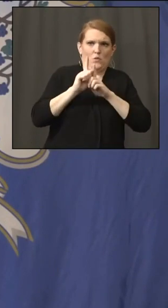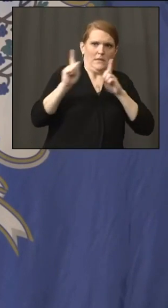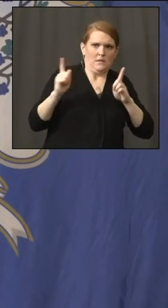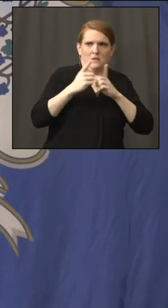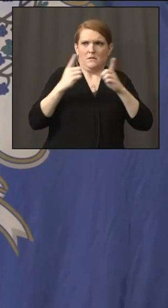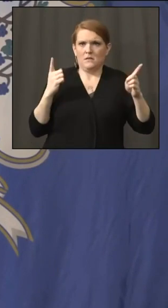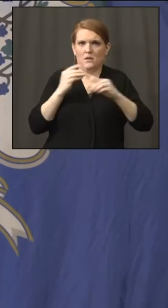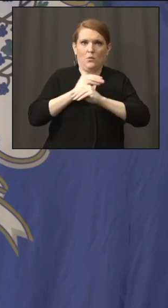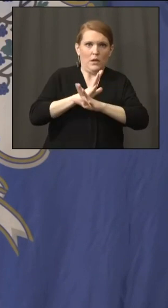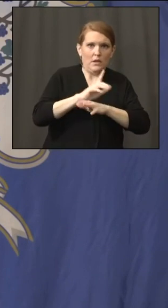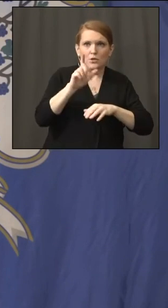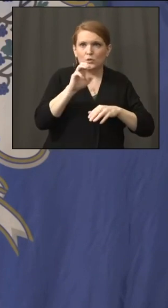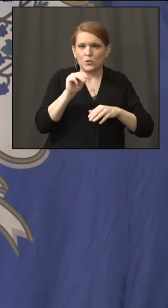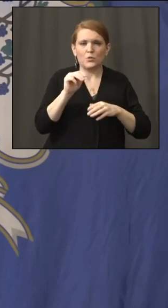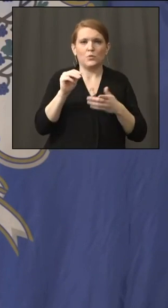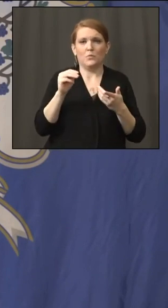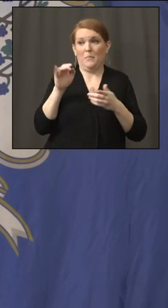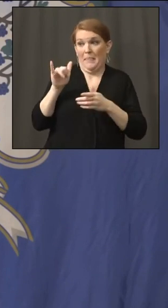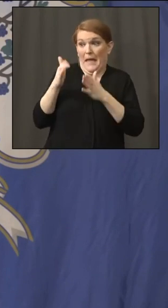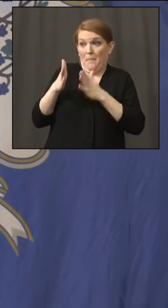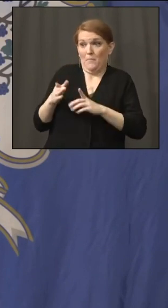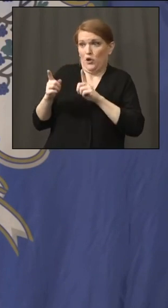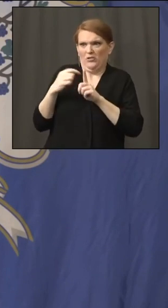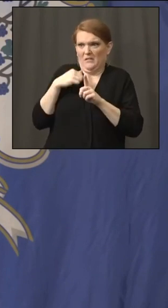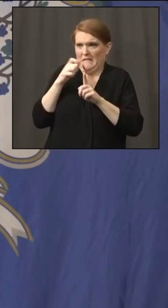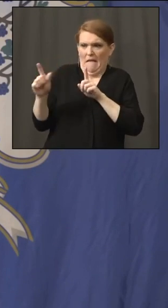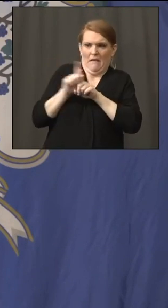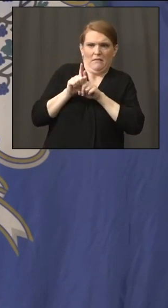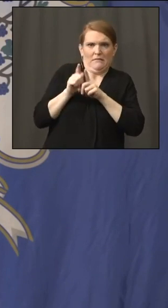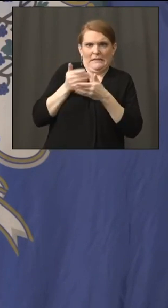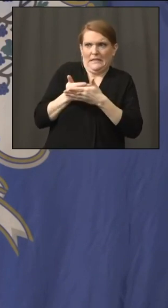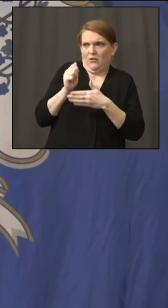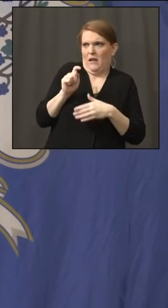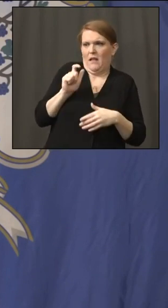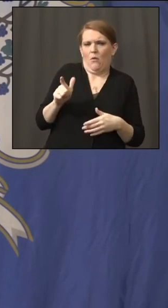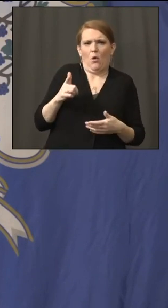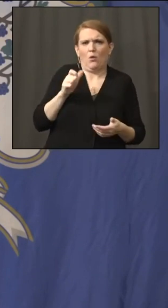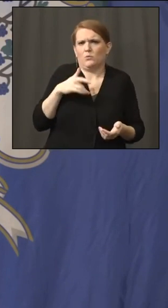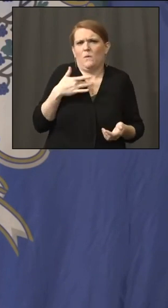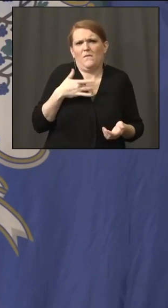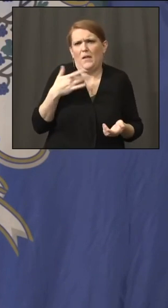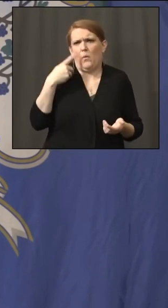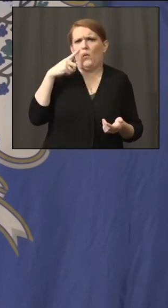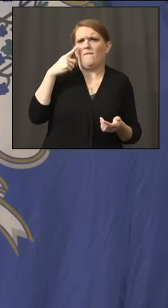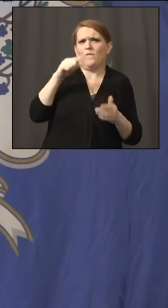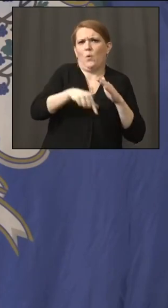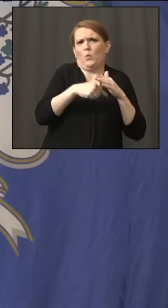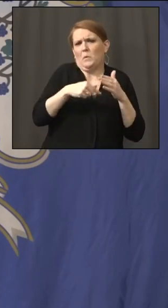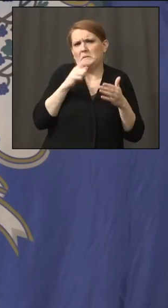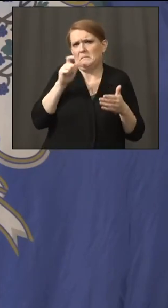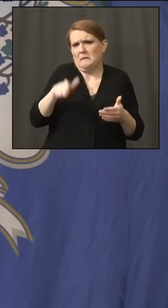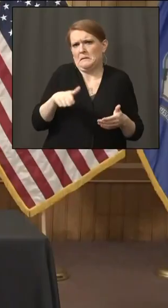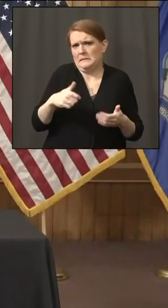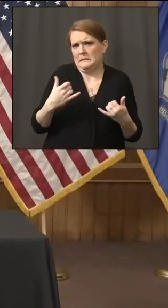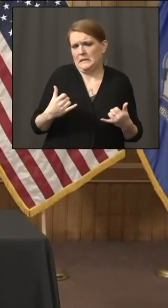of weeks. So it felt like it was not necessary this time. Okay. Thank you.